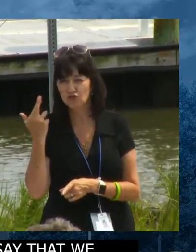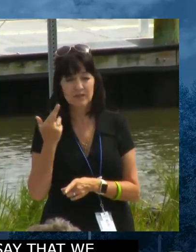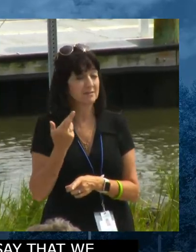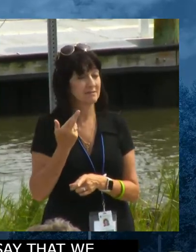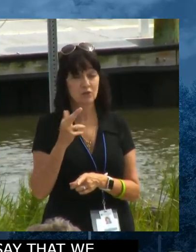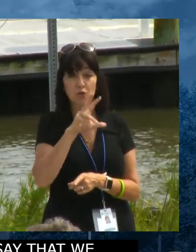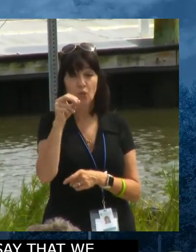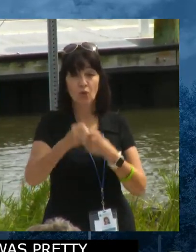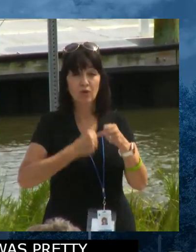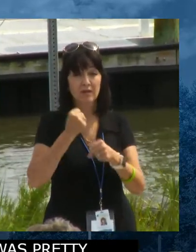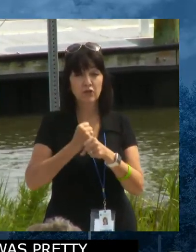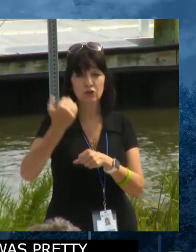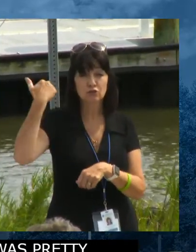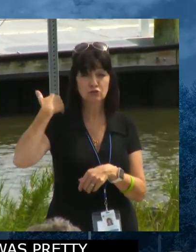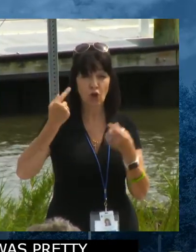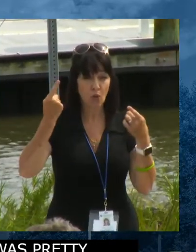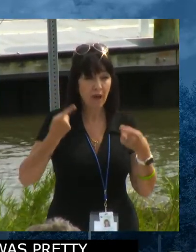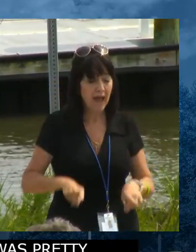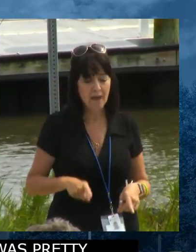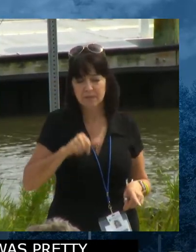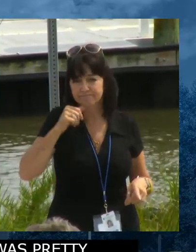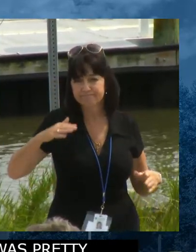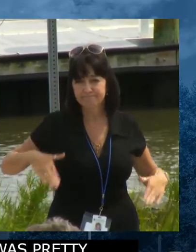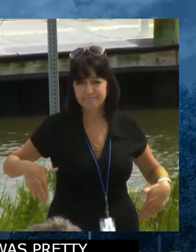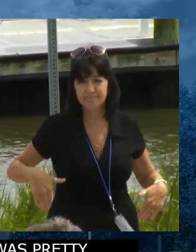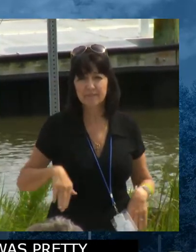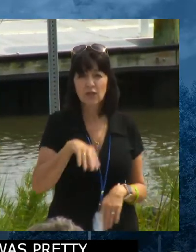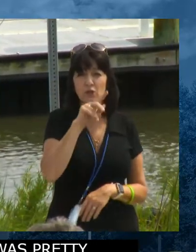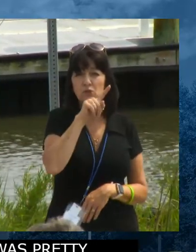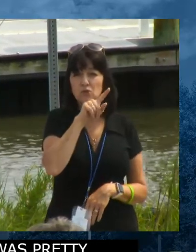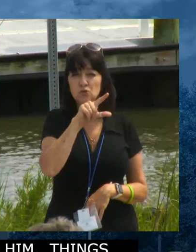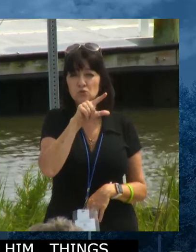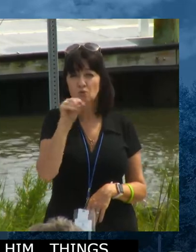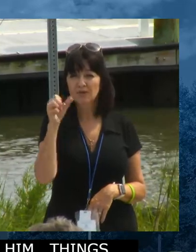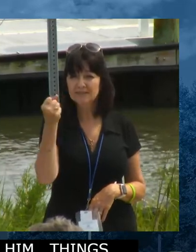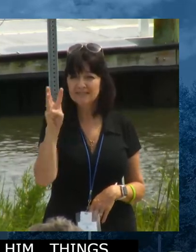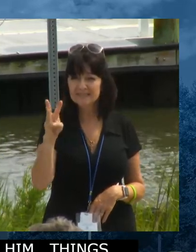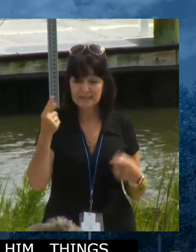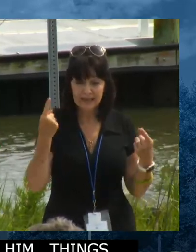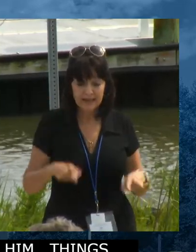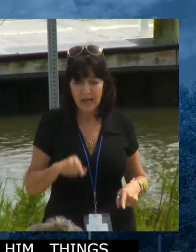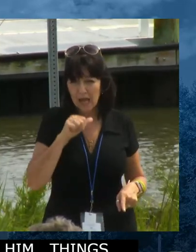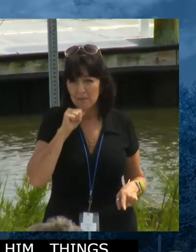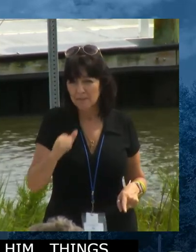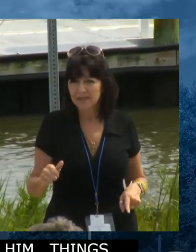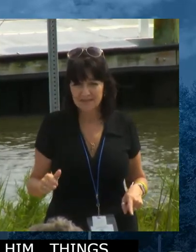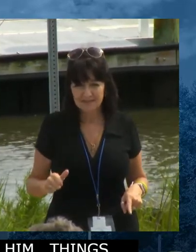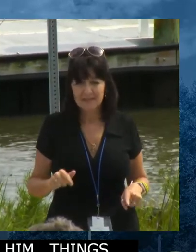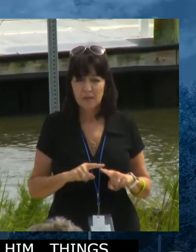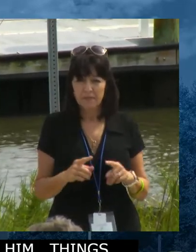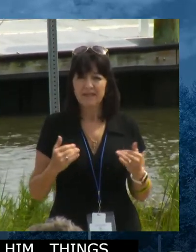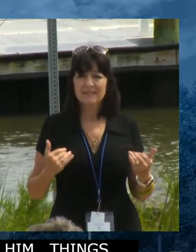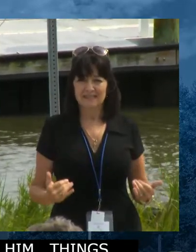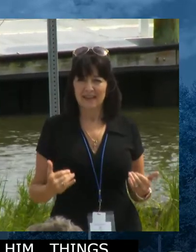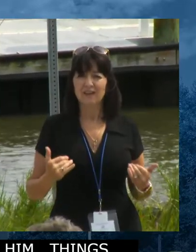happen back in 2016. But it has evolved. And it has evolved to the point that it's actually a great piece of